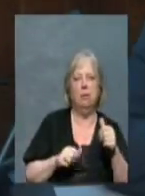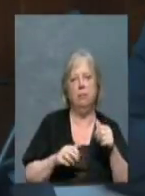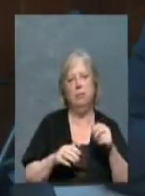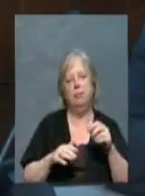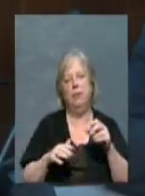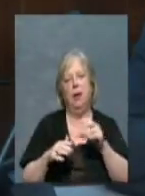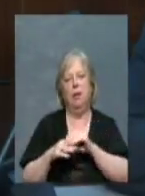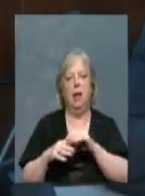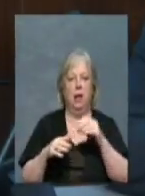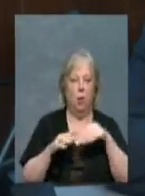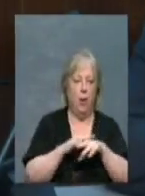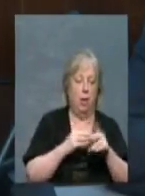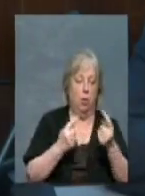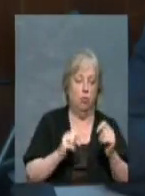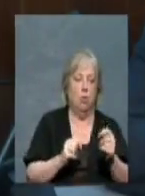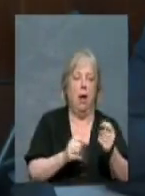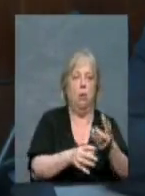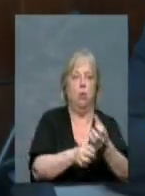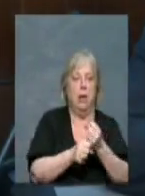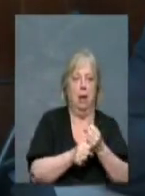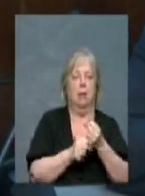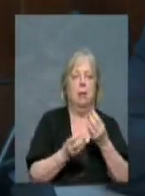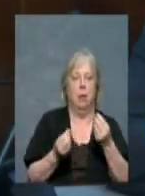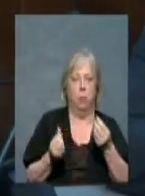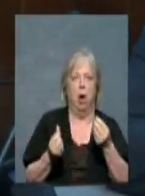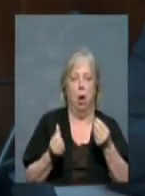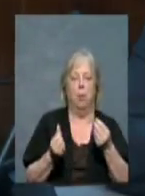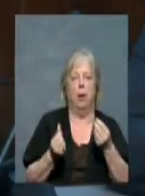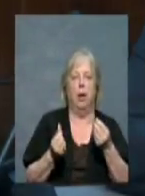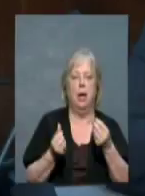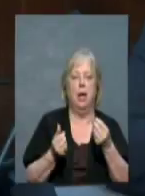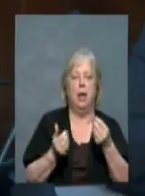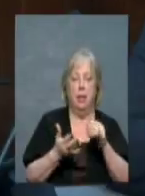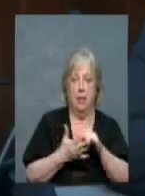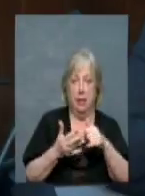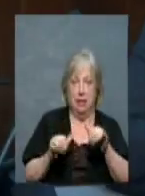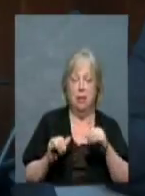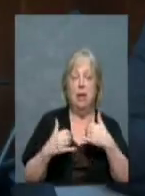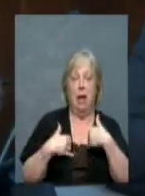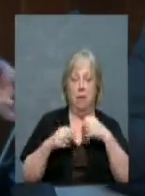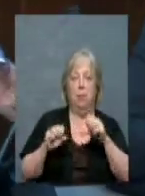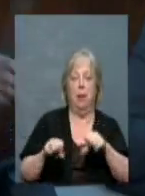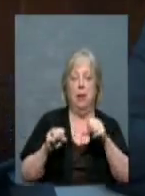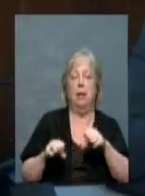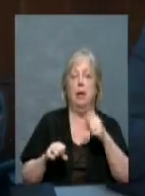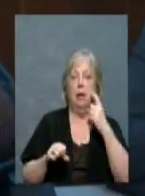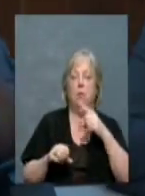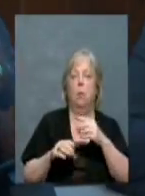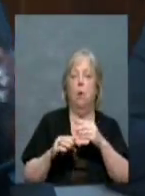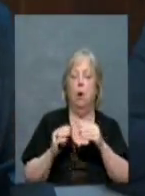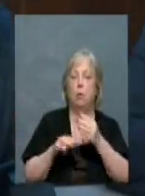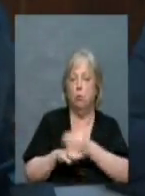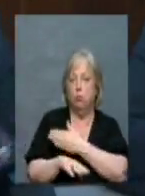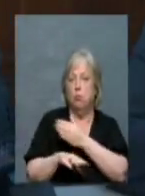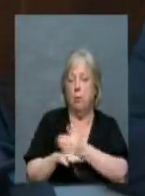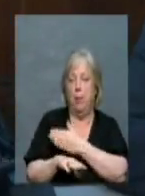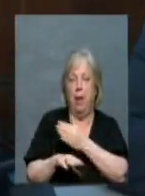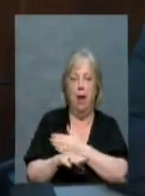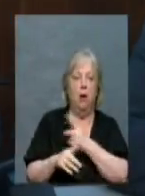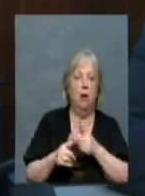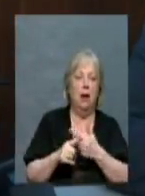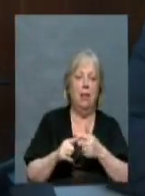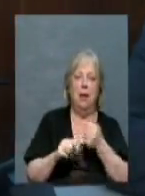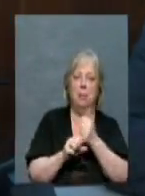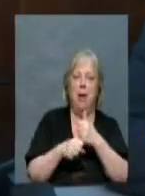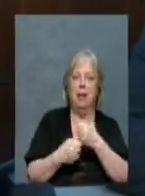and acquire those properties that still have the ability to be repaired and then make them available to people to go ahead and